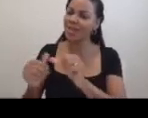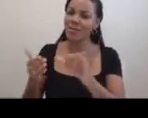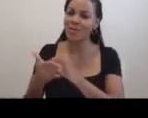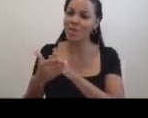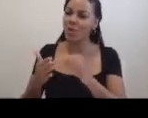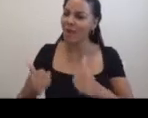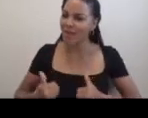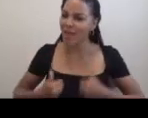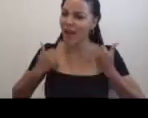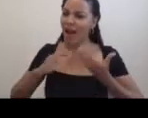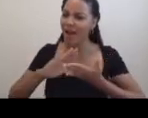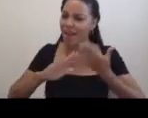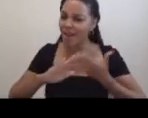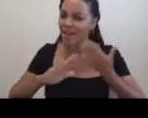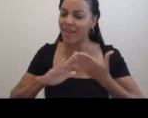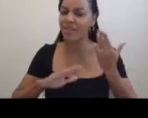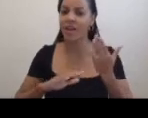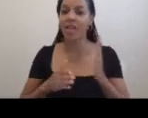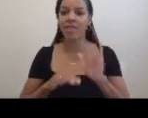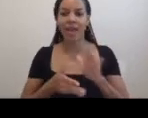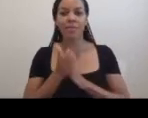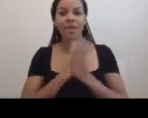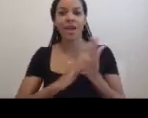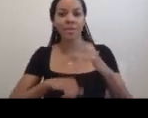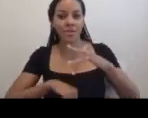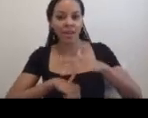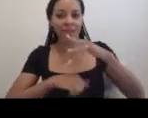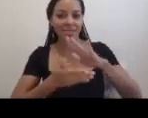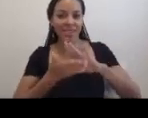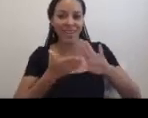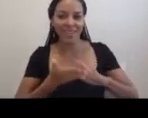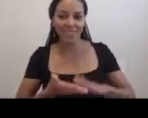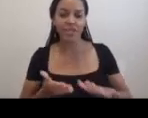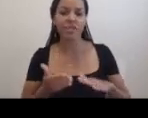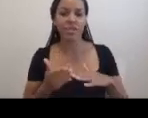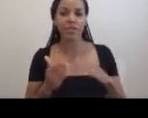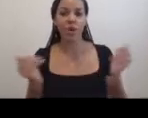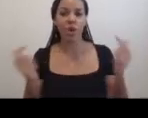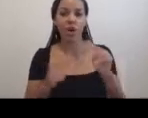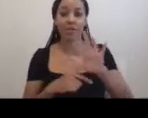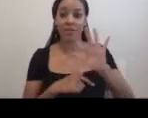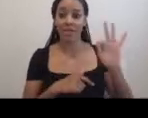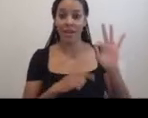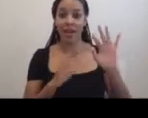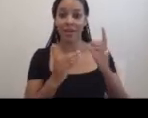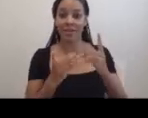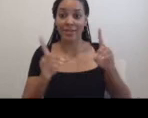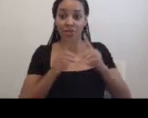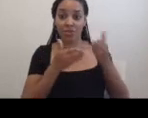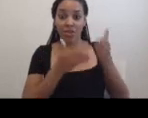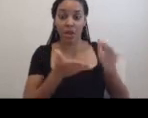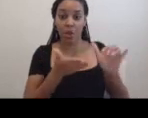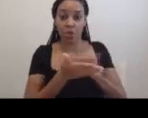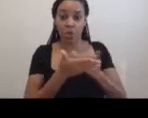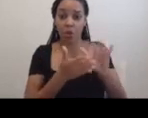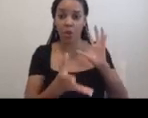This turned into touch health sanitation in all 59 sanitation districts of New York over 11